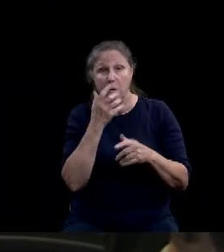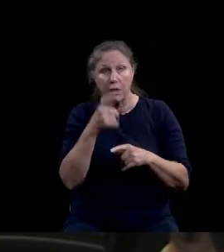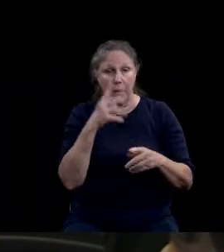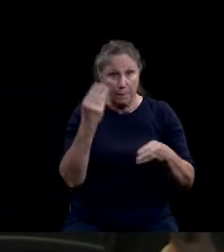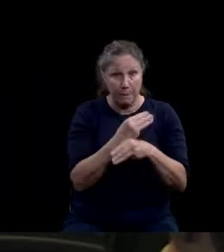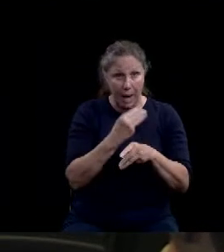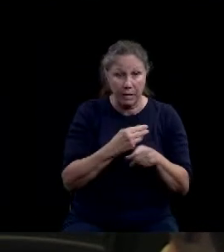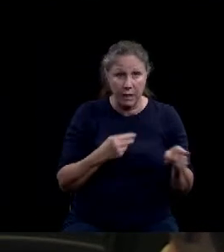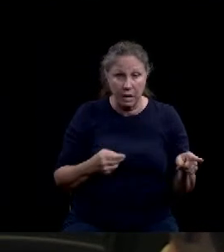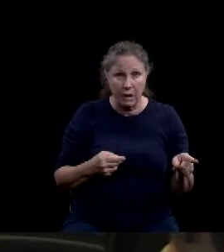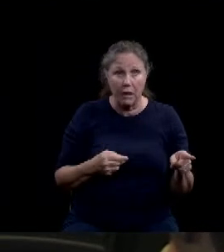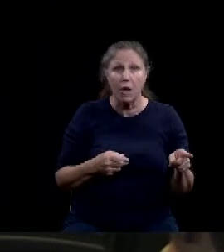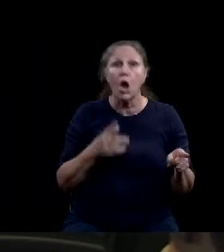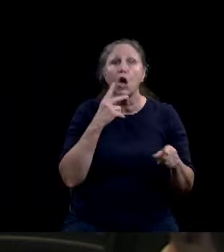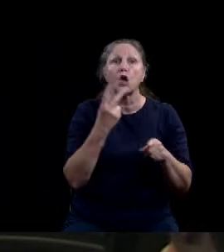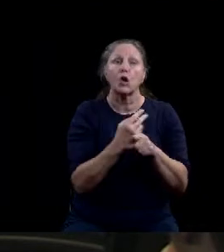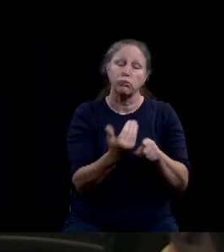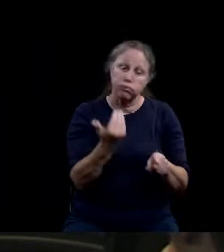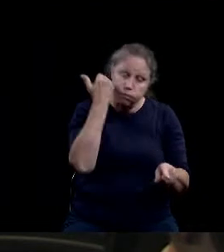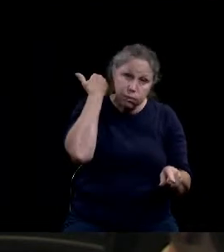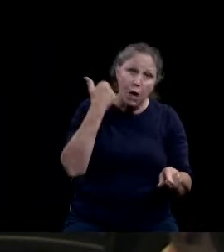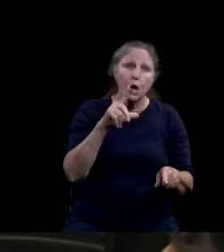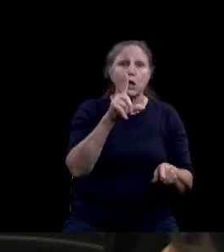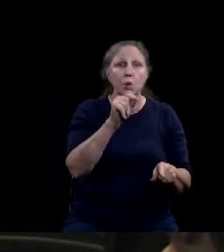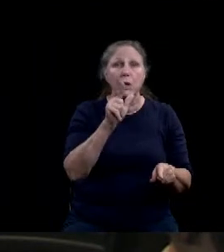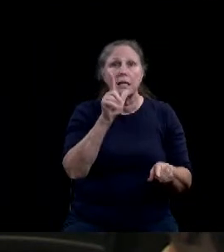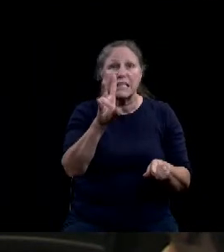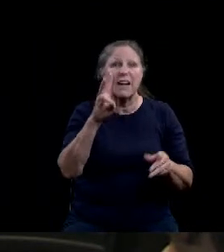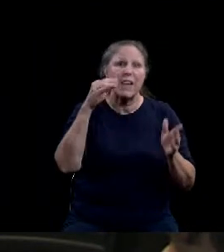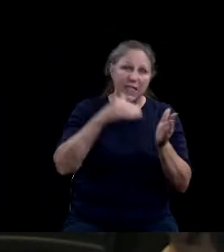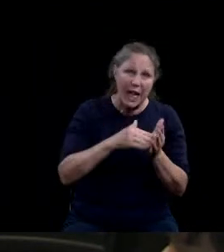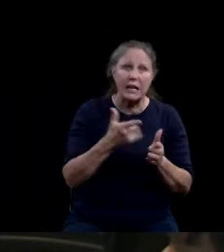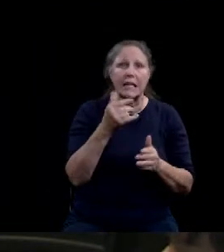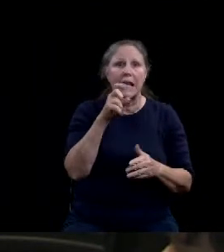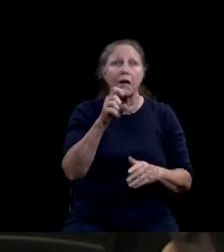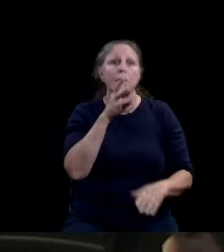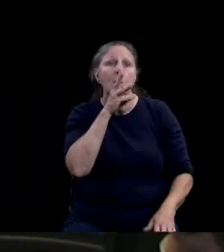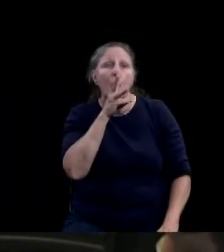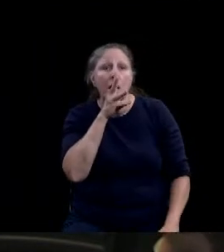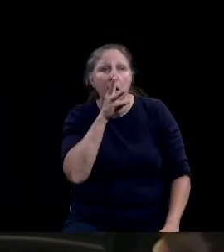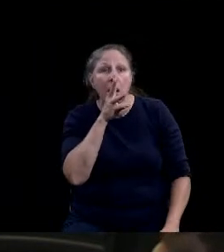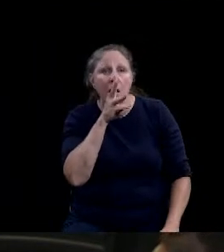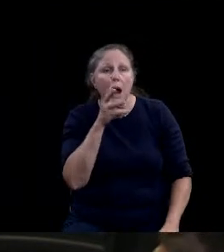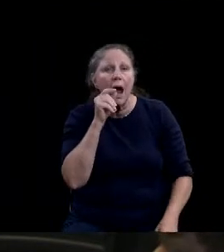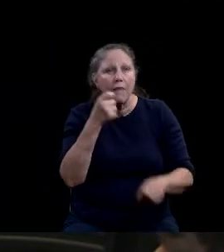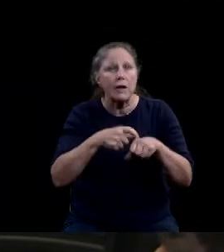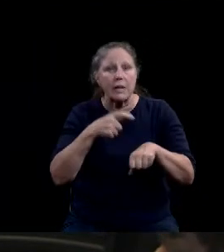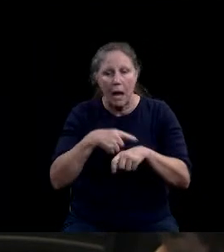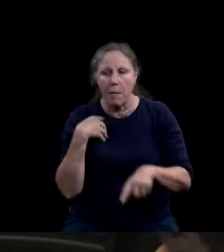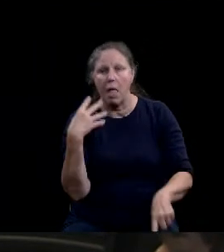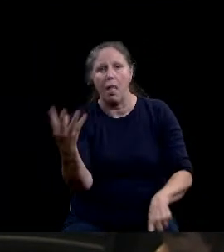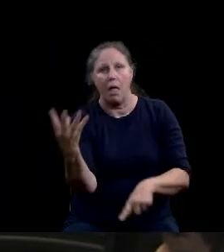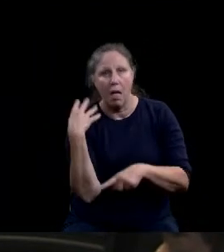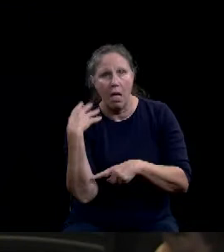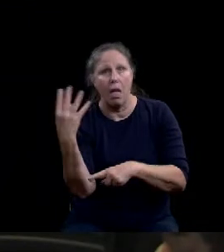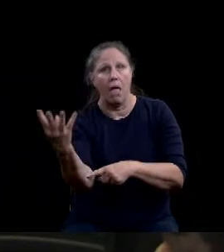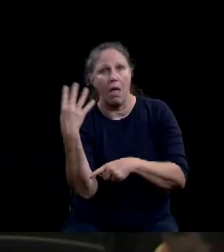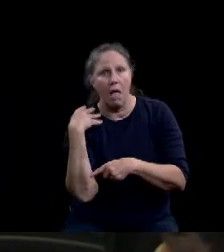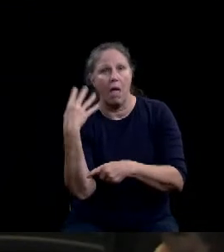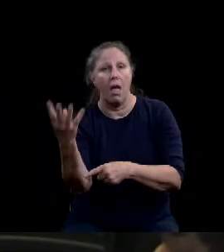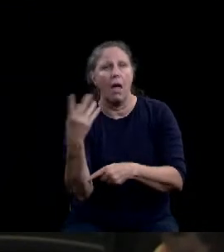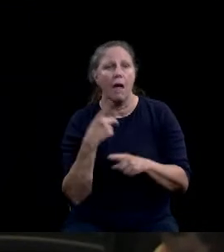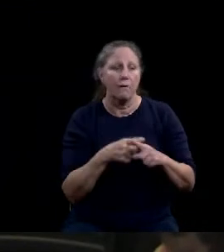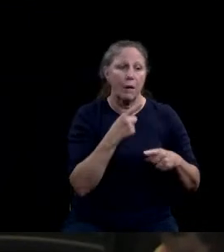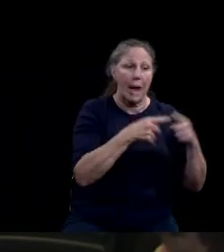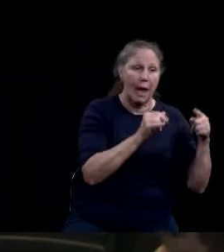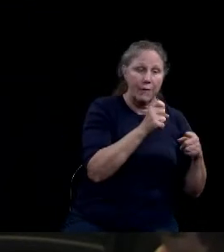27,000 gallons of water every time you water the yard going from a half acre to an acre lot. To keep